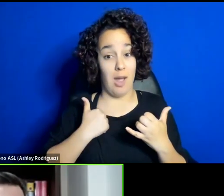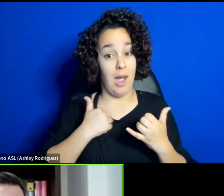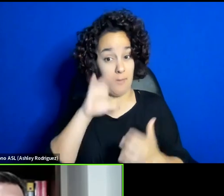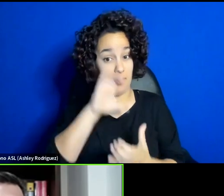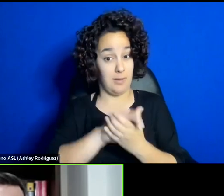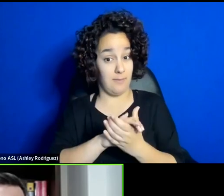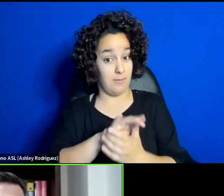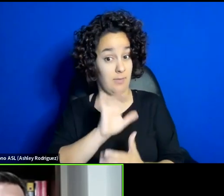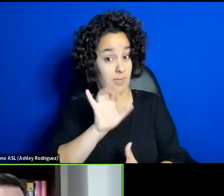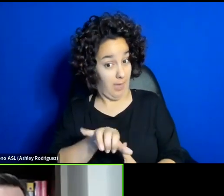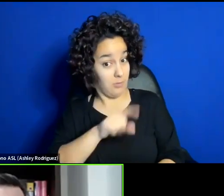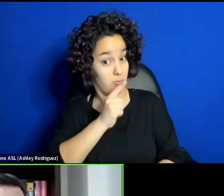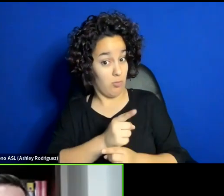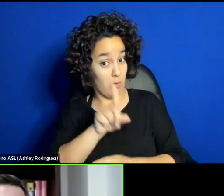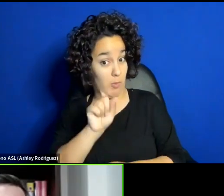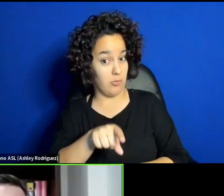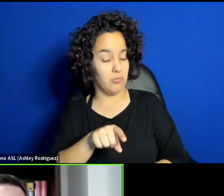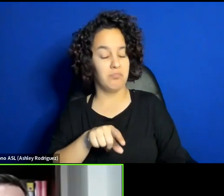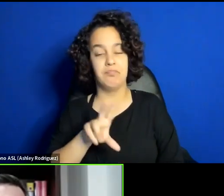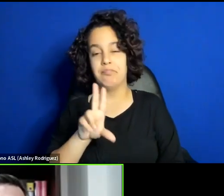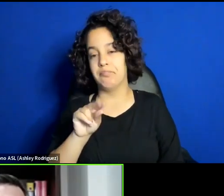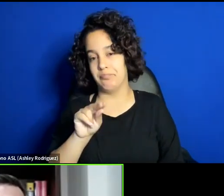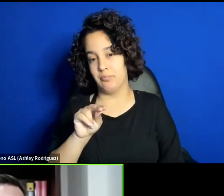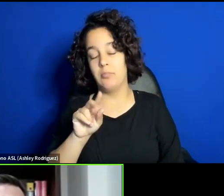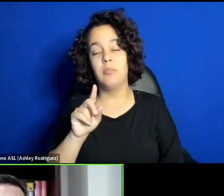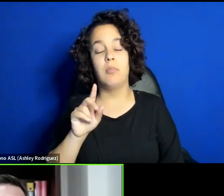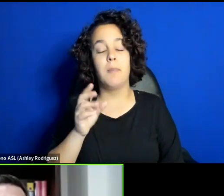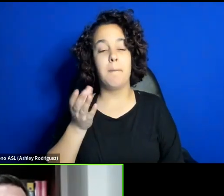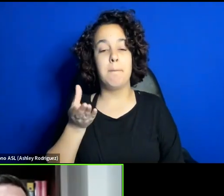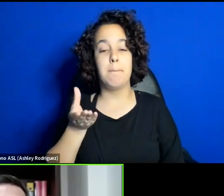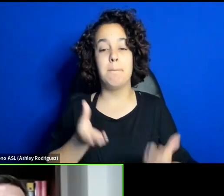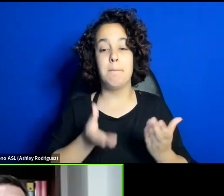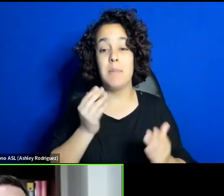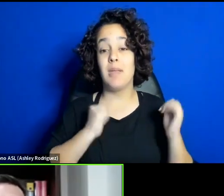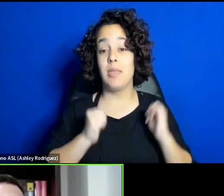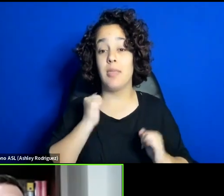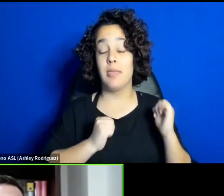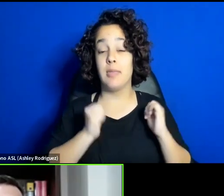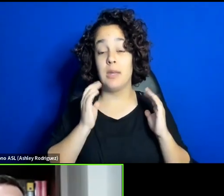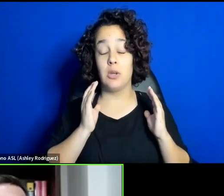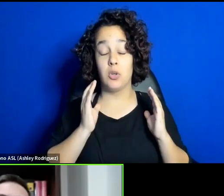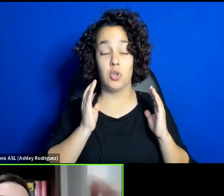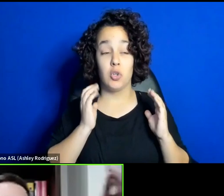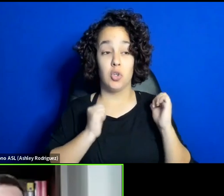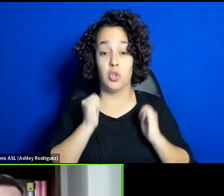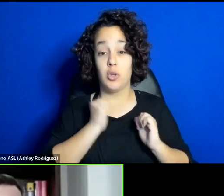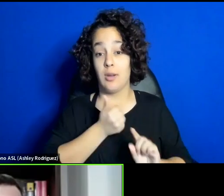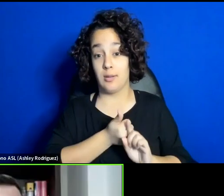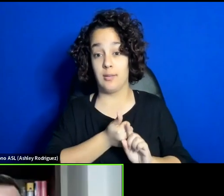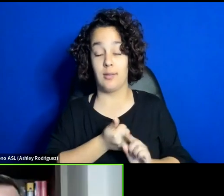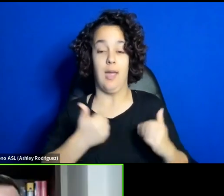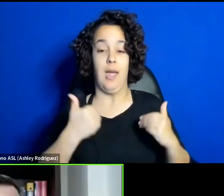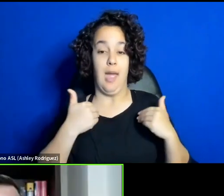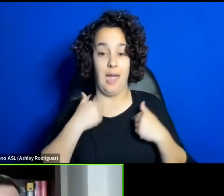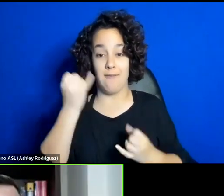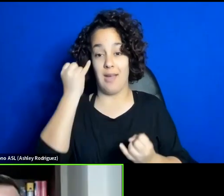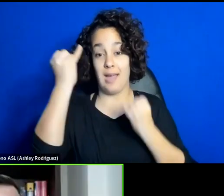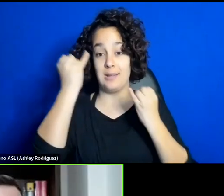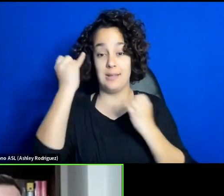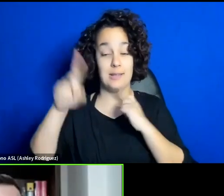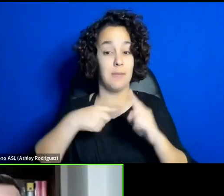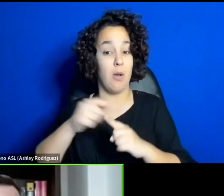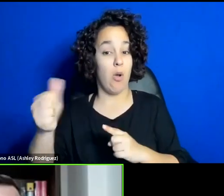to ask. Maybe theatre has ideas about other places that can